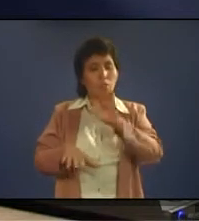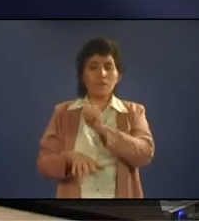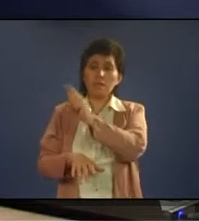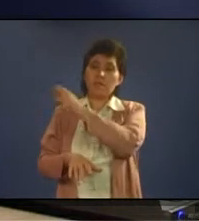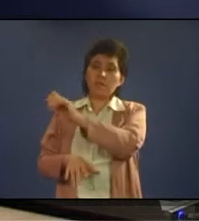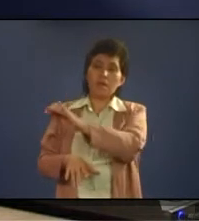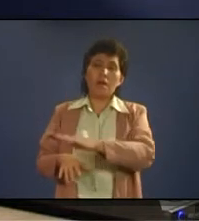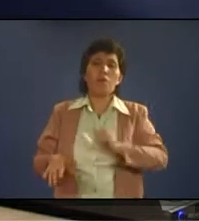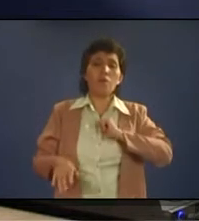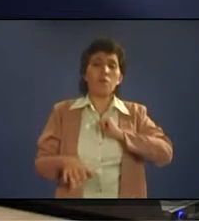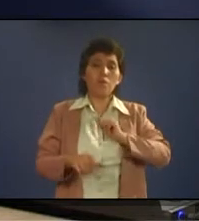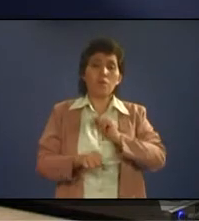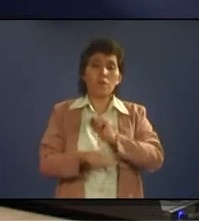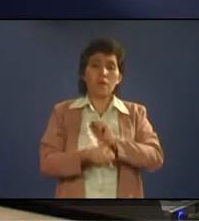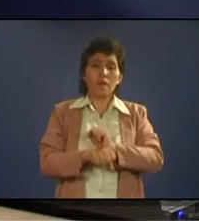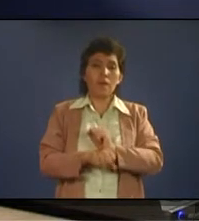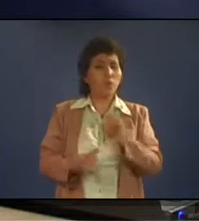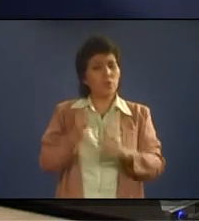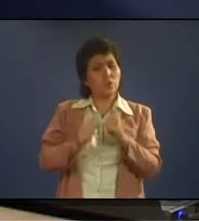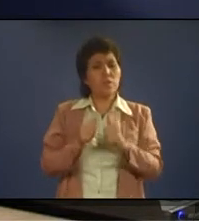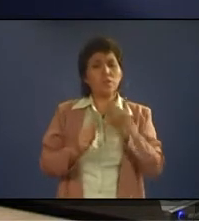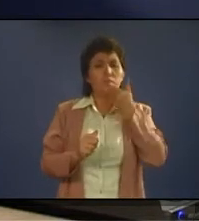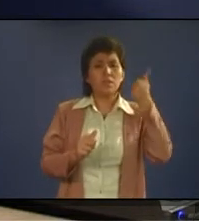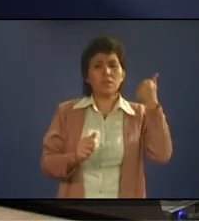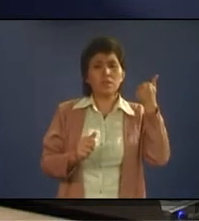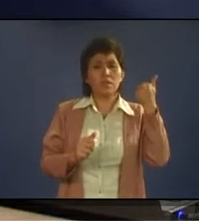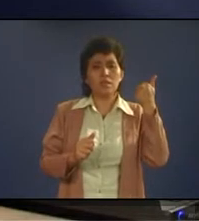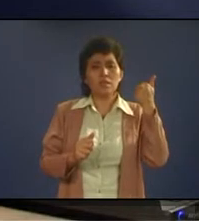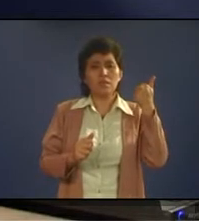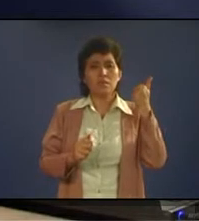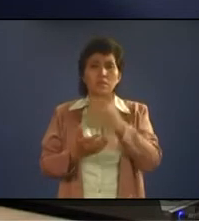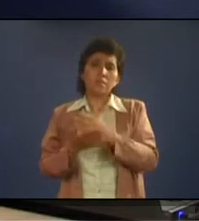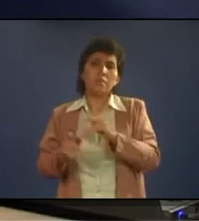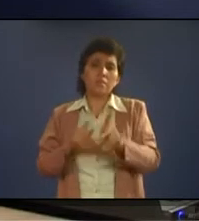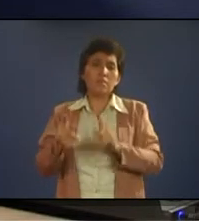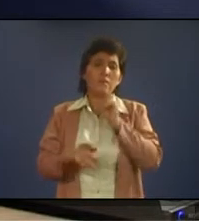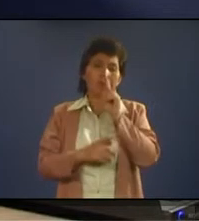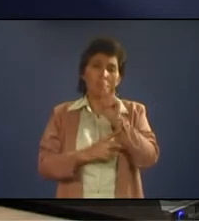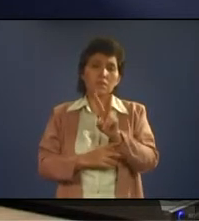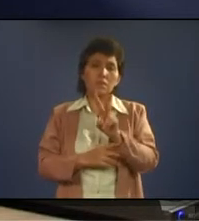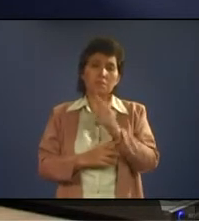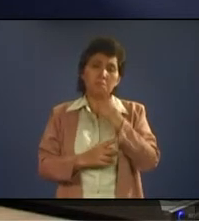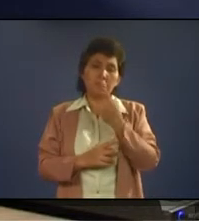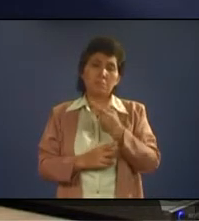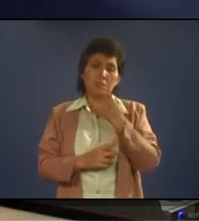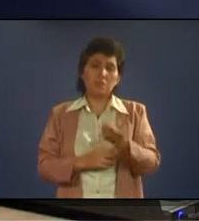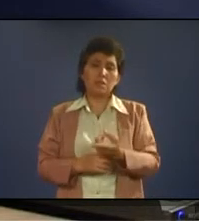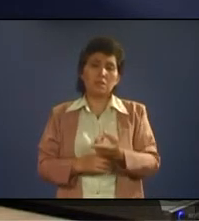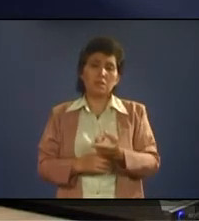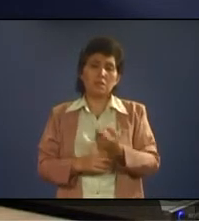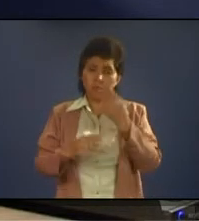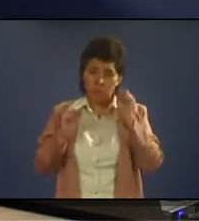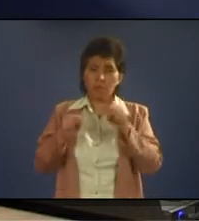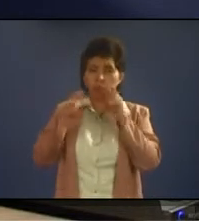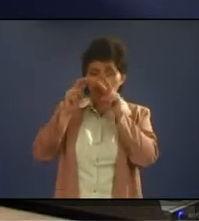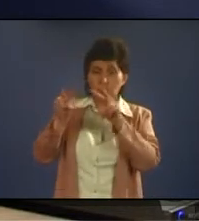some people would say it's better if I keep observing them because I'm not sure what they are doing, okay? But